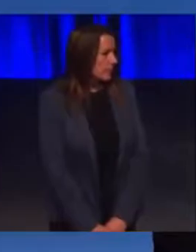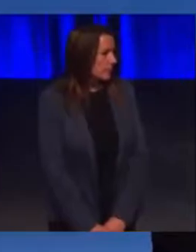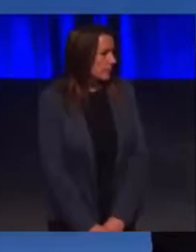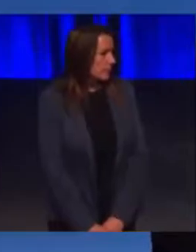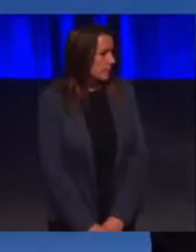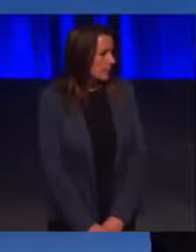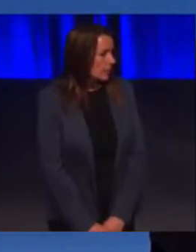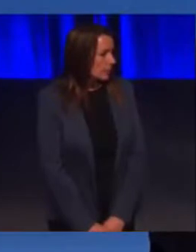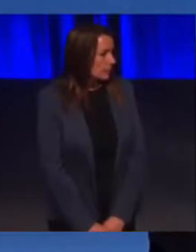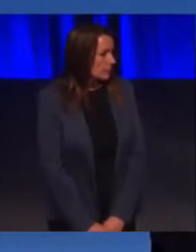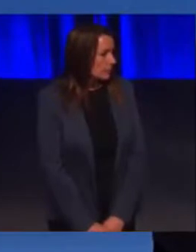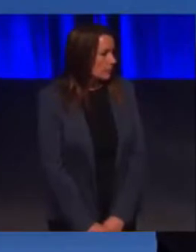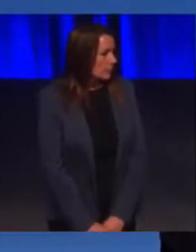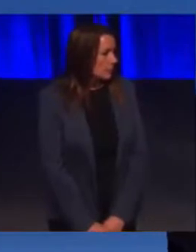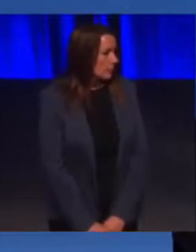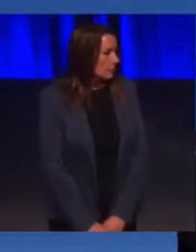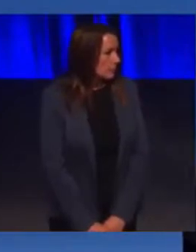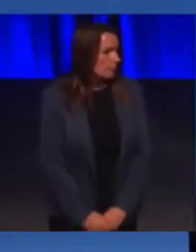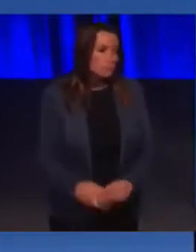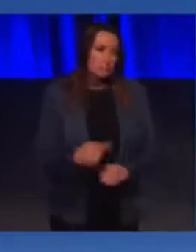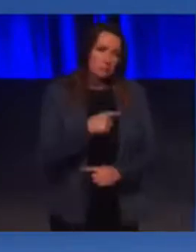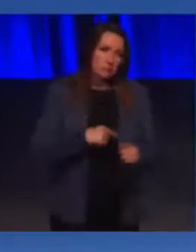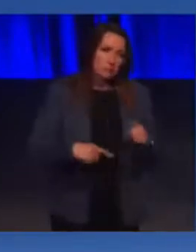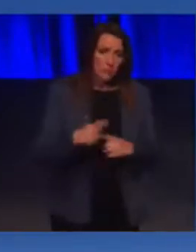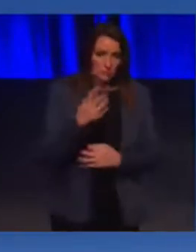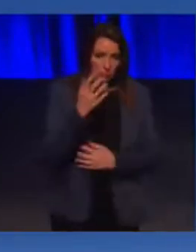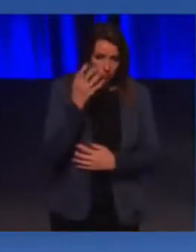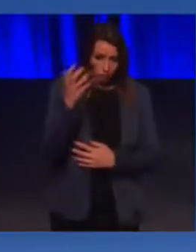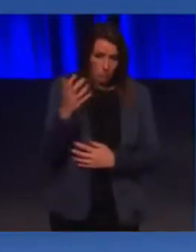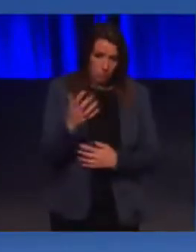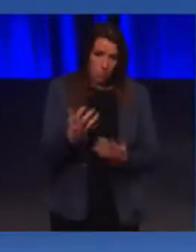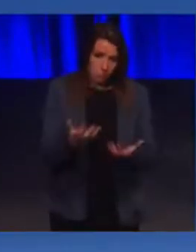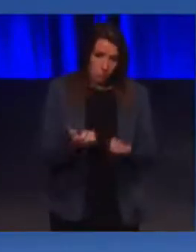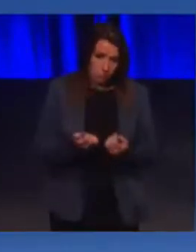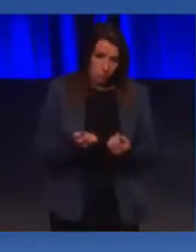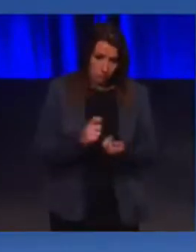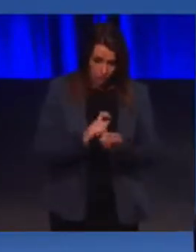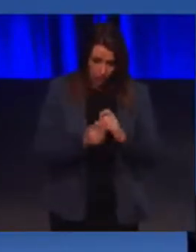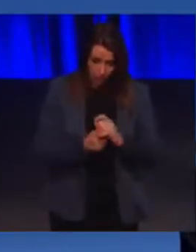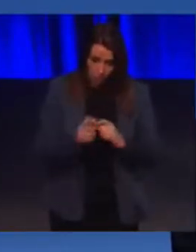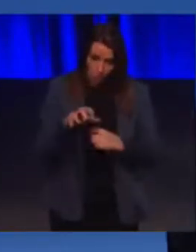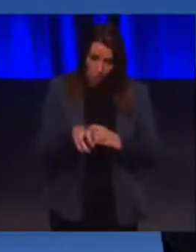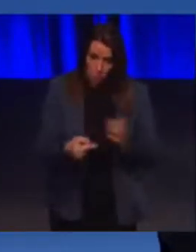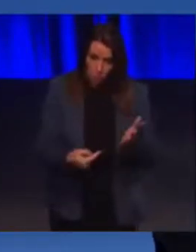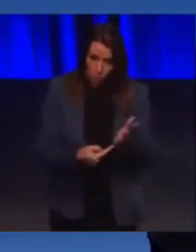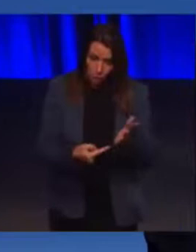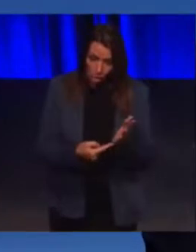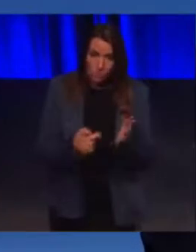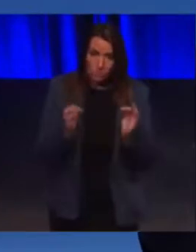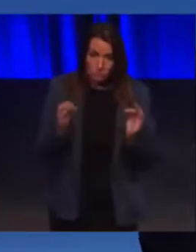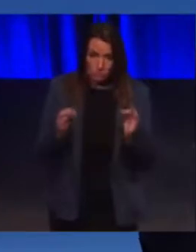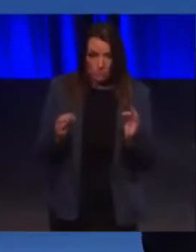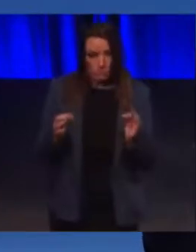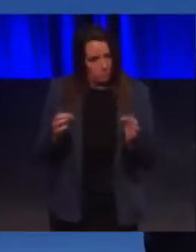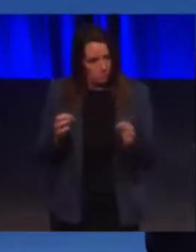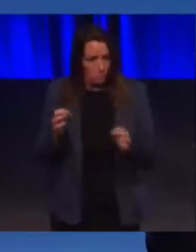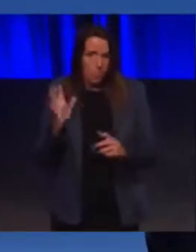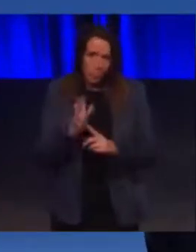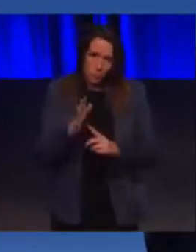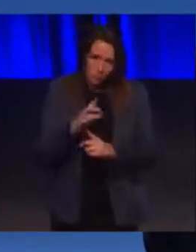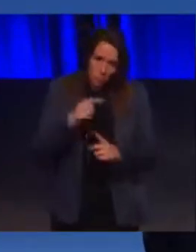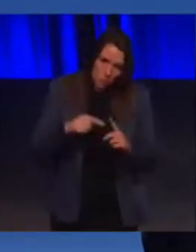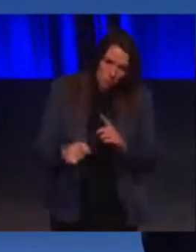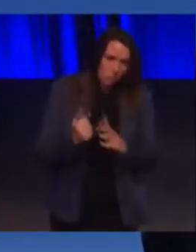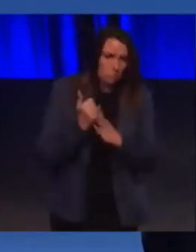We recognize, as a government, the benefits that changing places, toilets, and other facilities bring to the lives